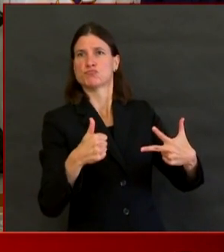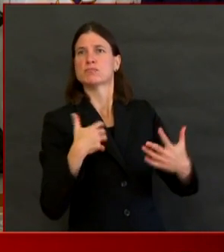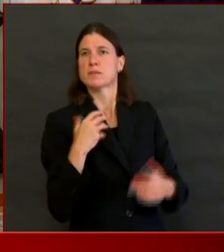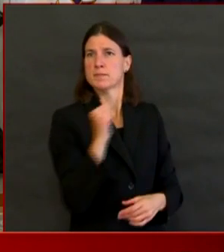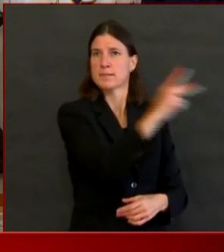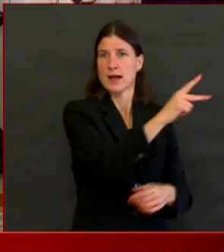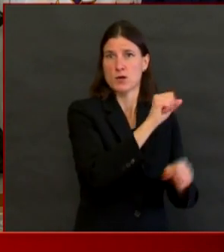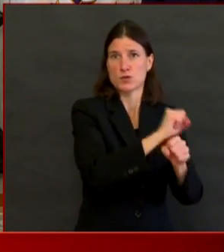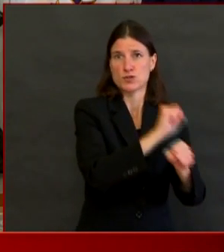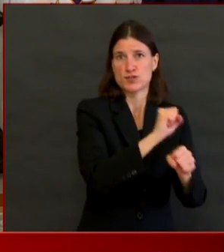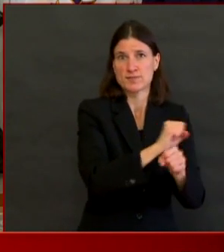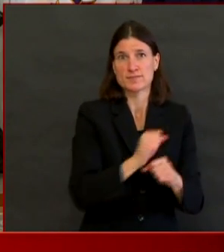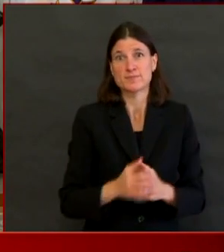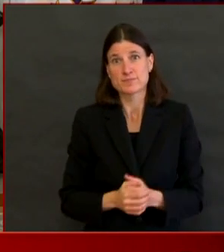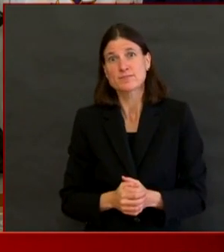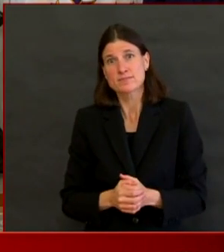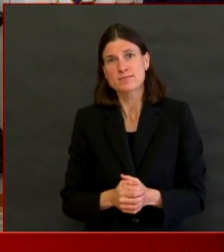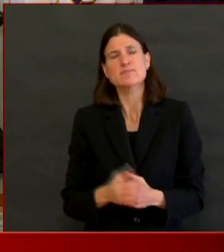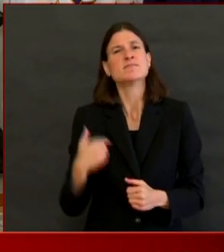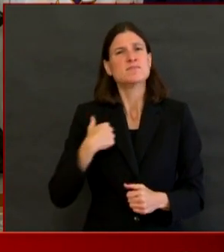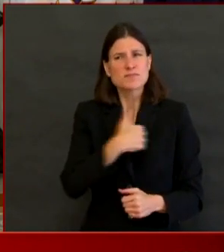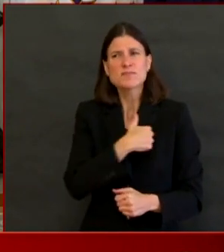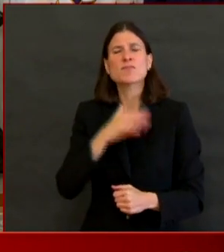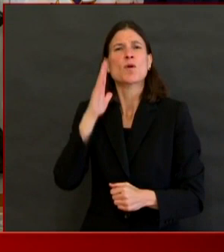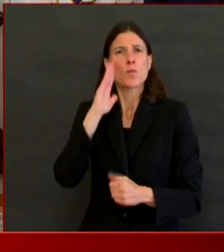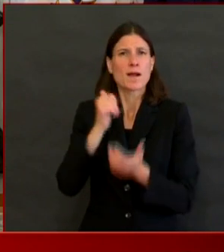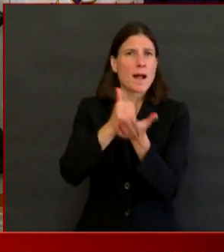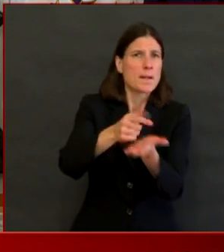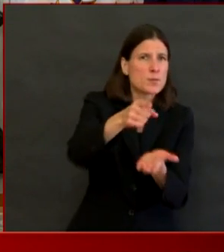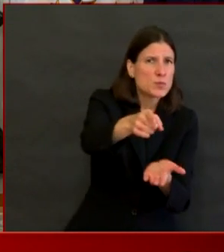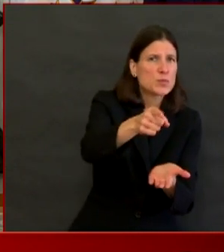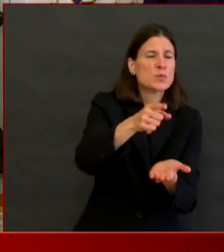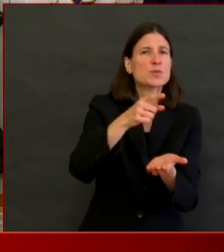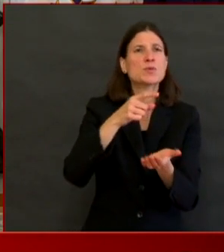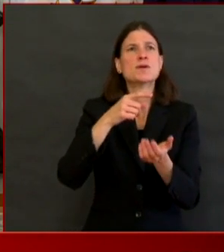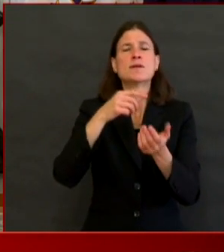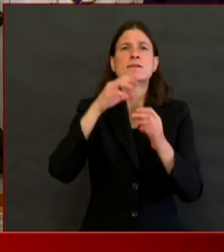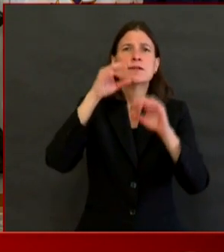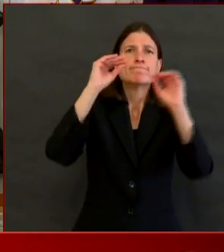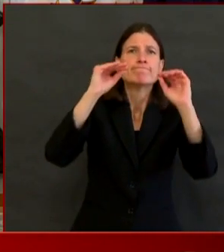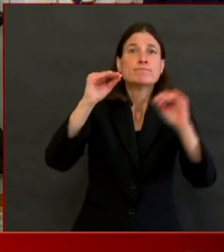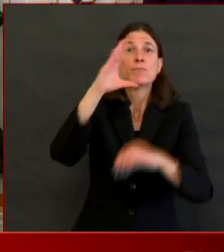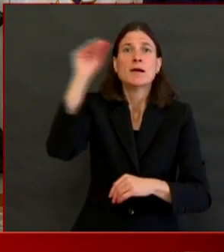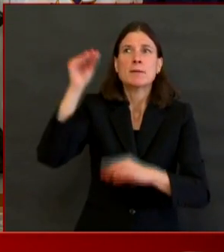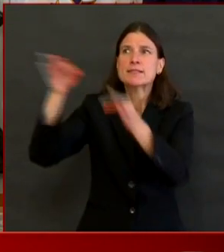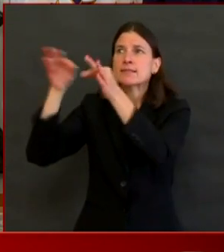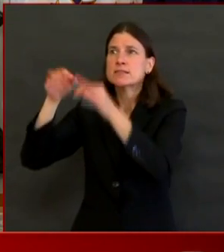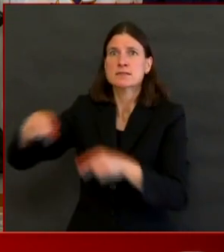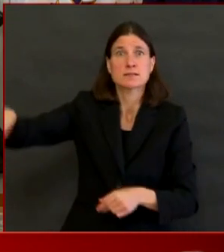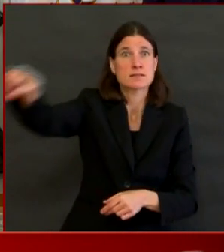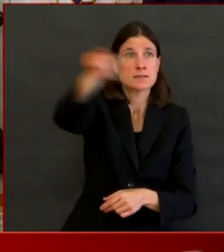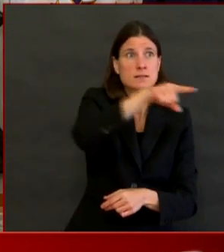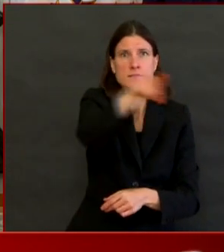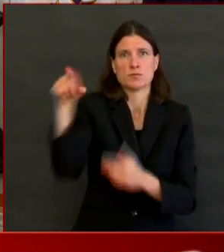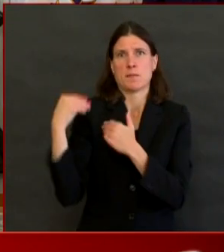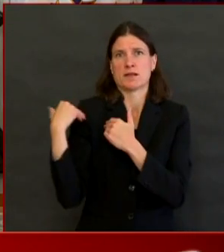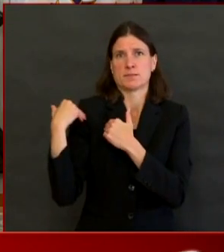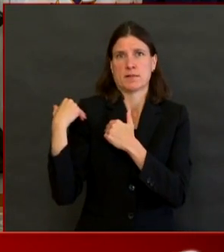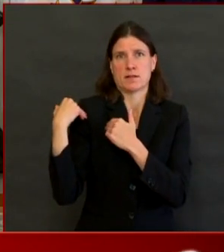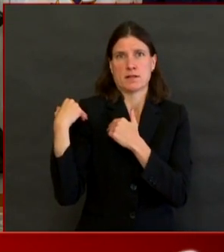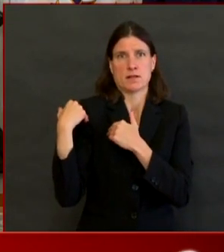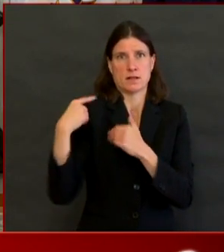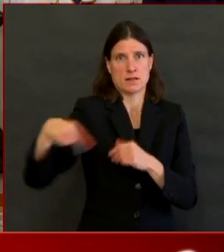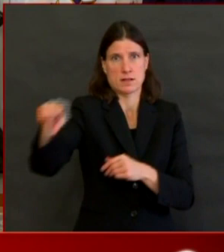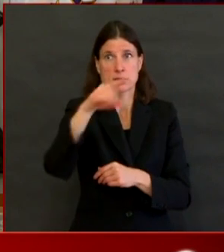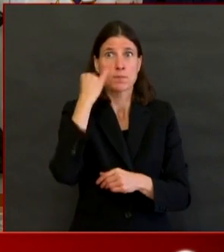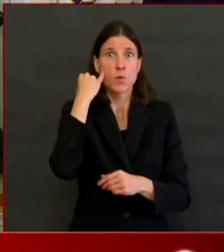healthcare system with needing notes. So we'll continue to equip you with that information. Again, I want to wish